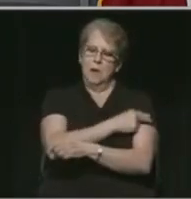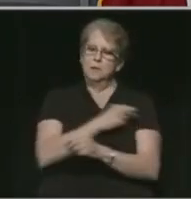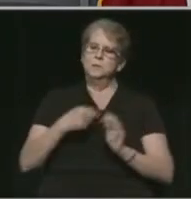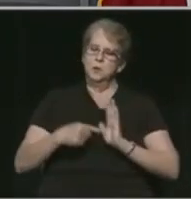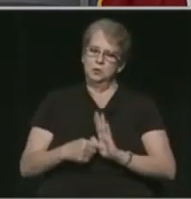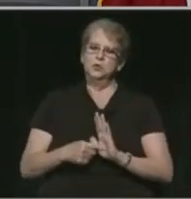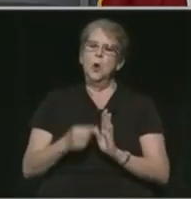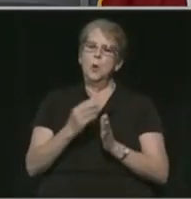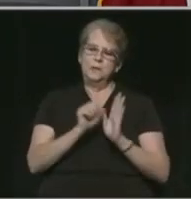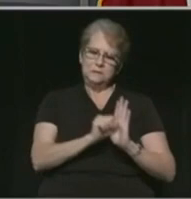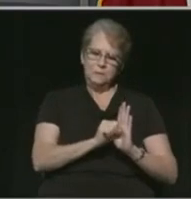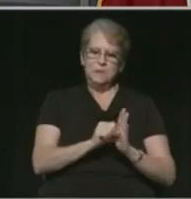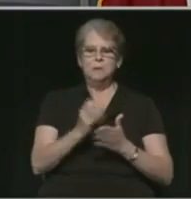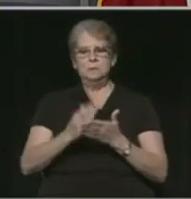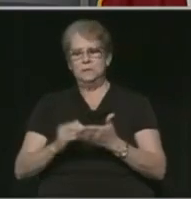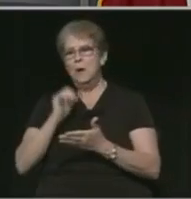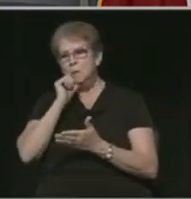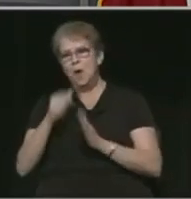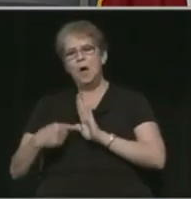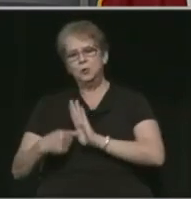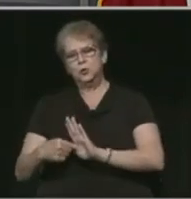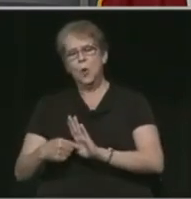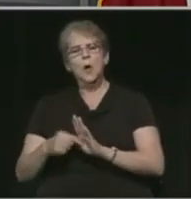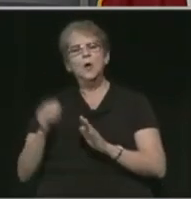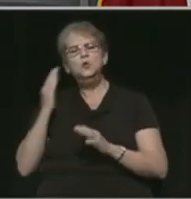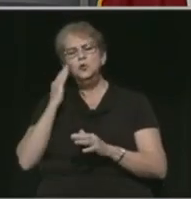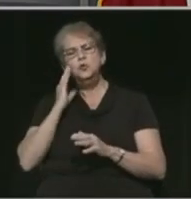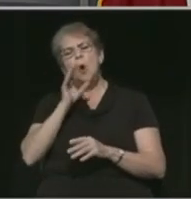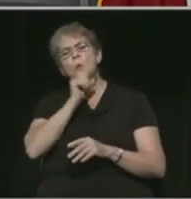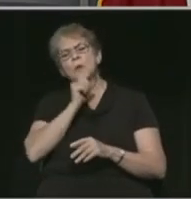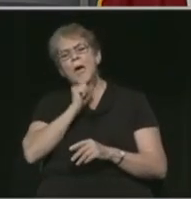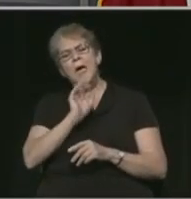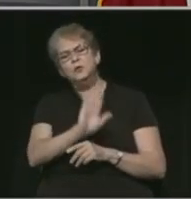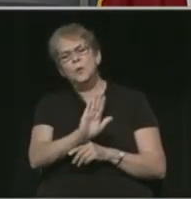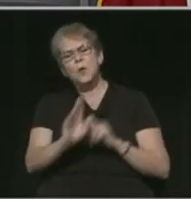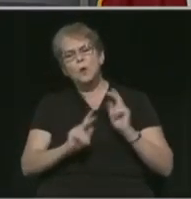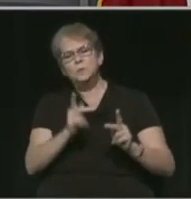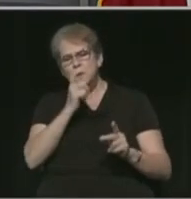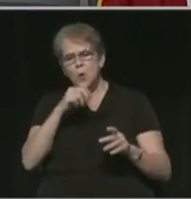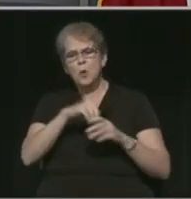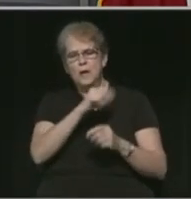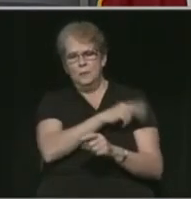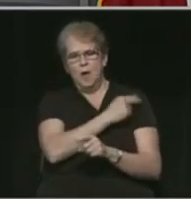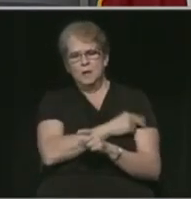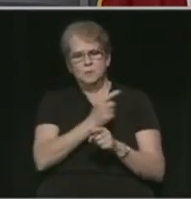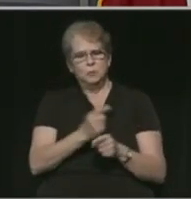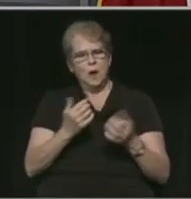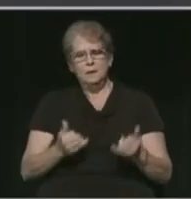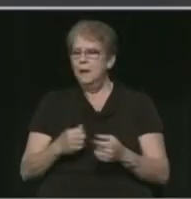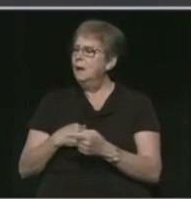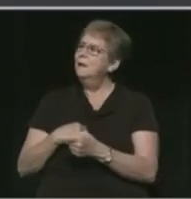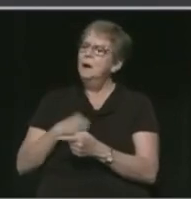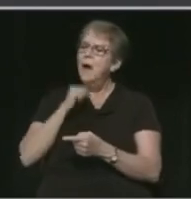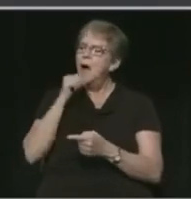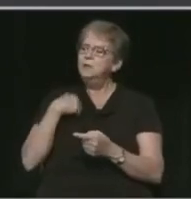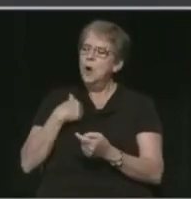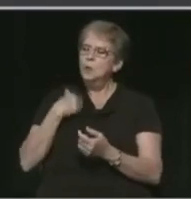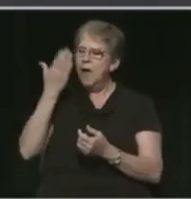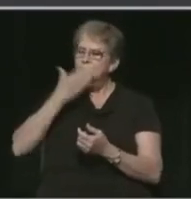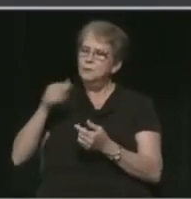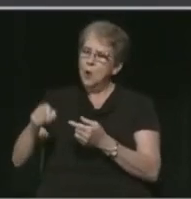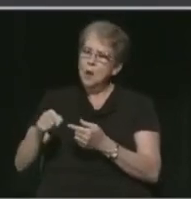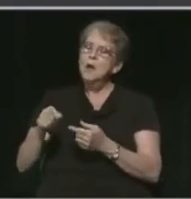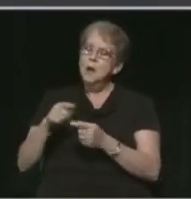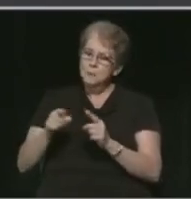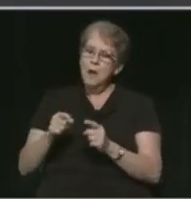shown symptoms, some have not shown symptoms. Do we know an age group of those people that are currently hospitalized right now? So I don't have that in front of me, but let me be